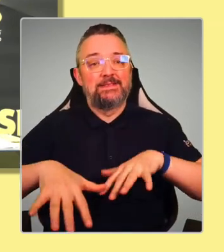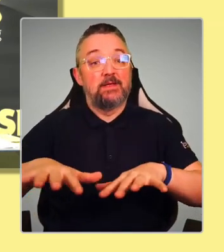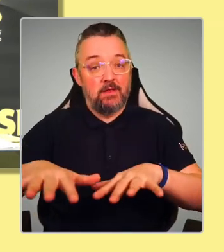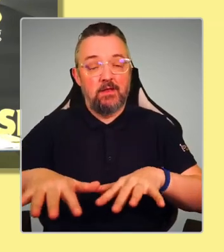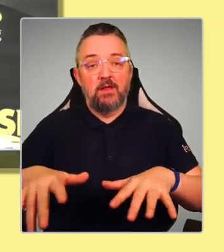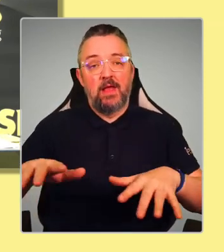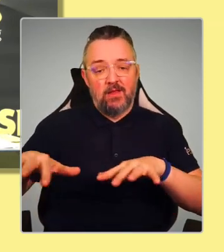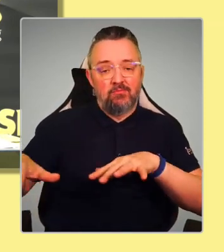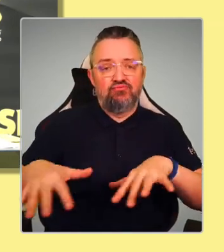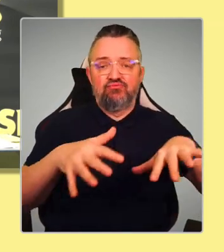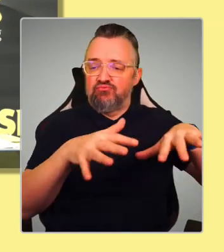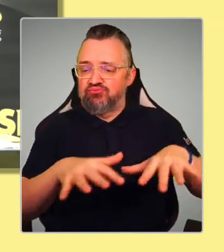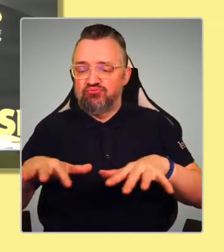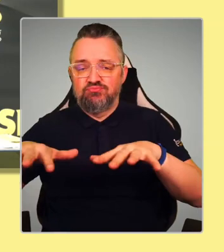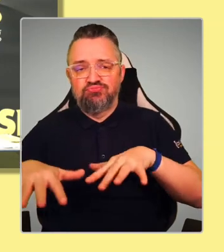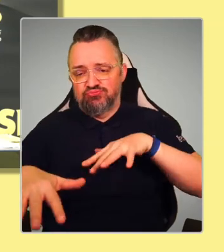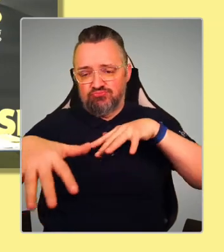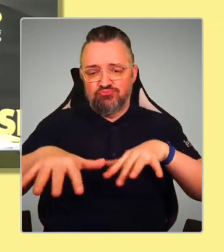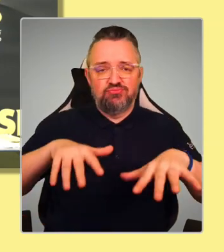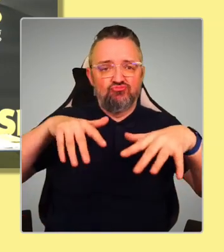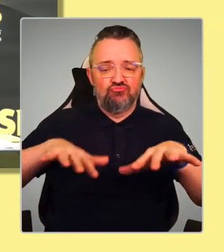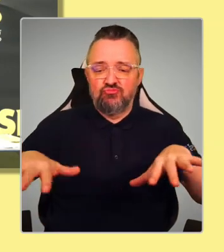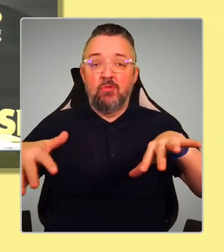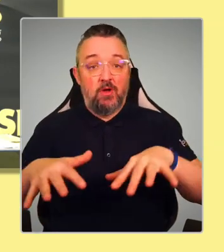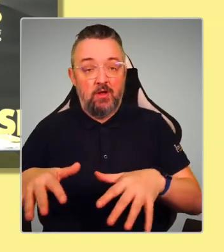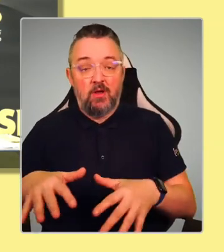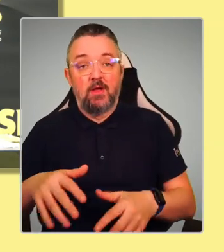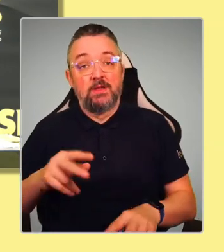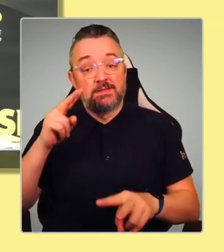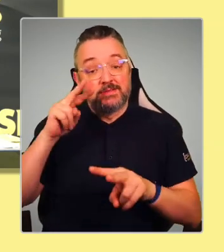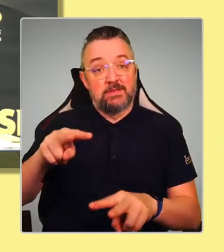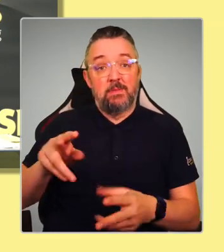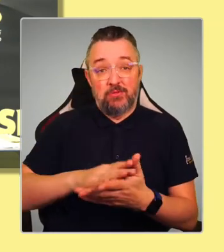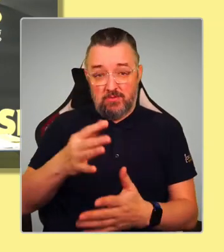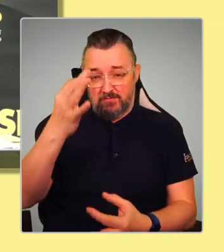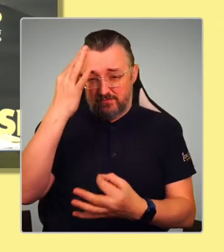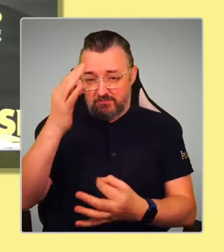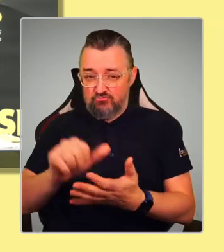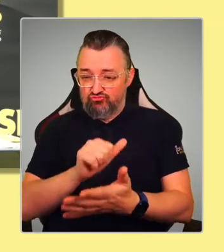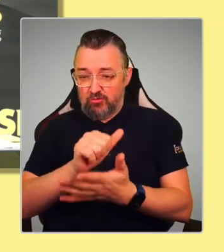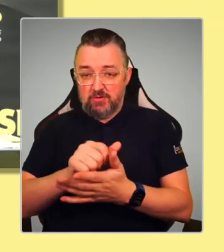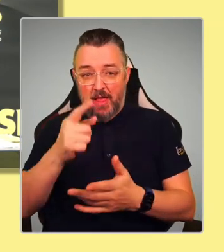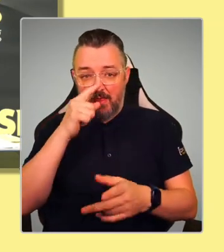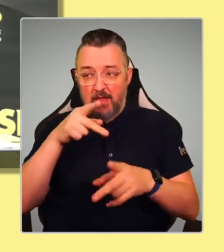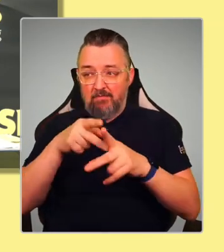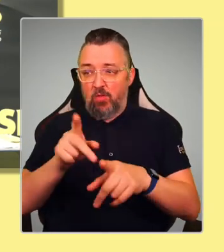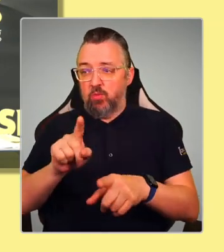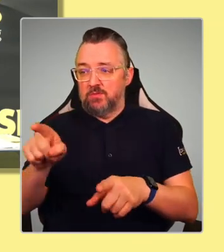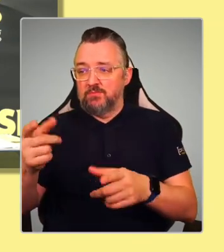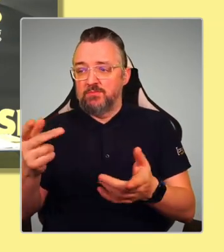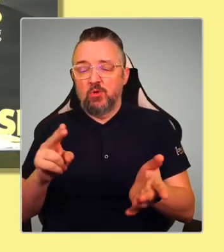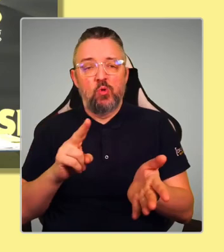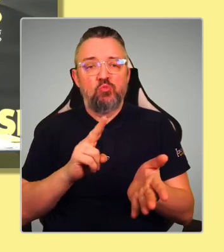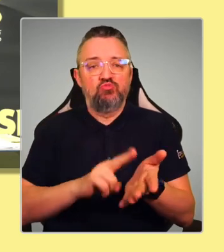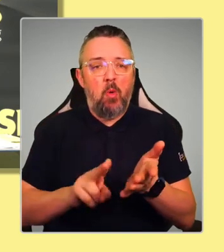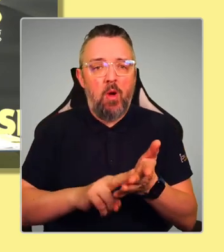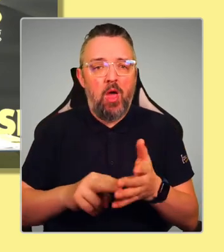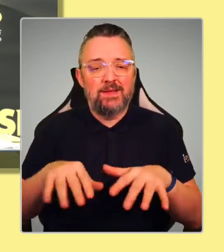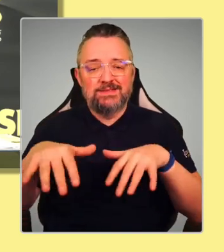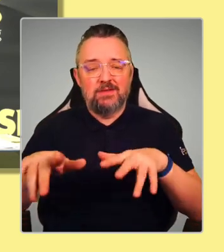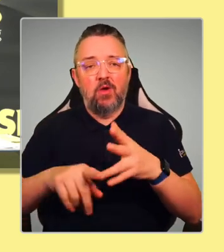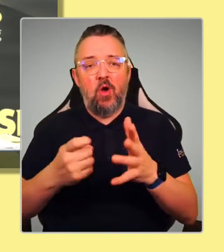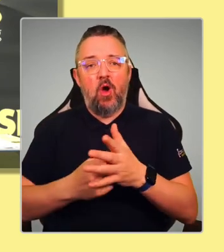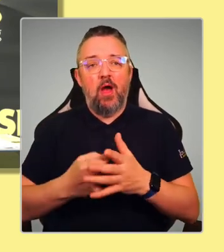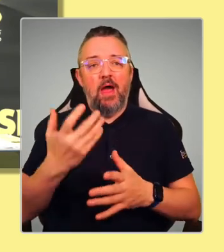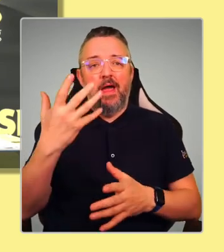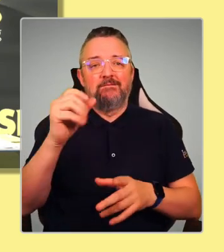water around in the tank, so that you can get exact whatever sea conditions you want, whether it's kind of normal, or the 50 year storm effects,